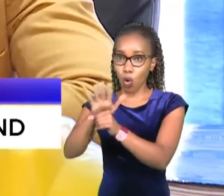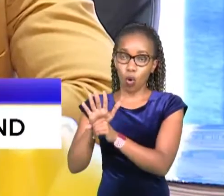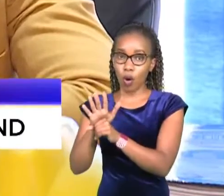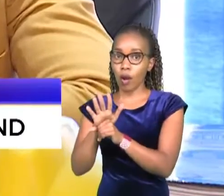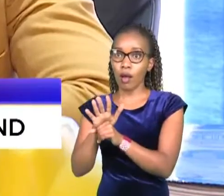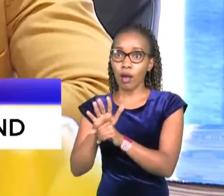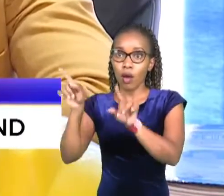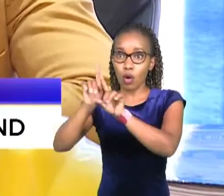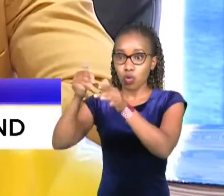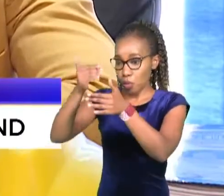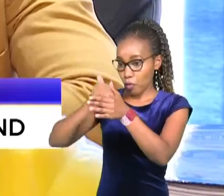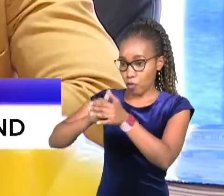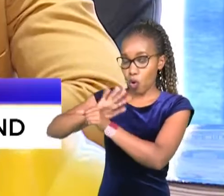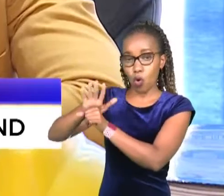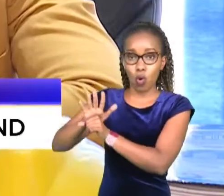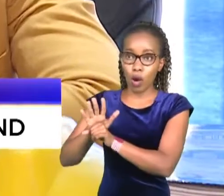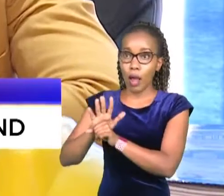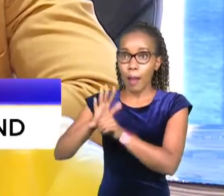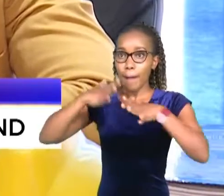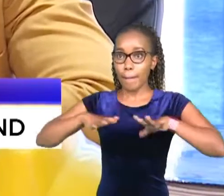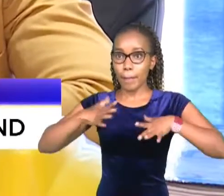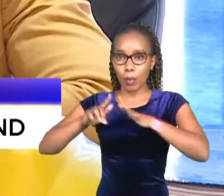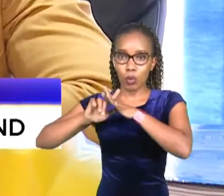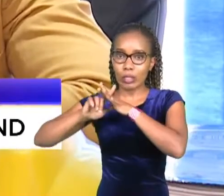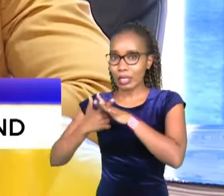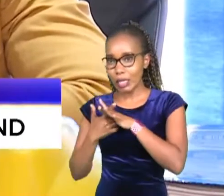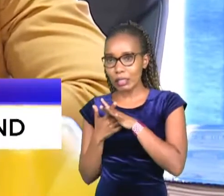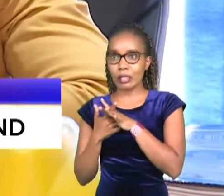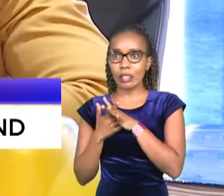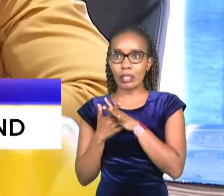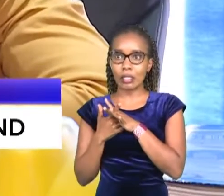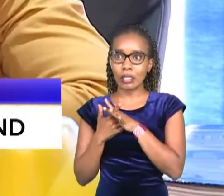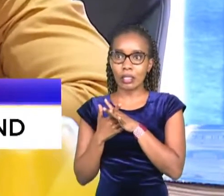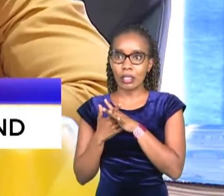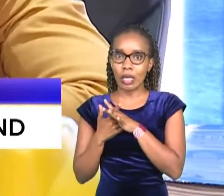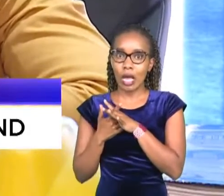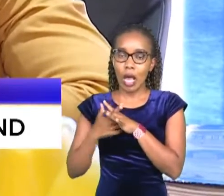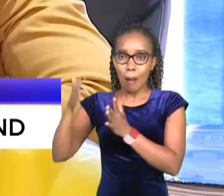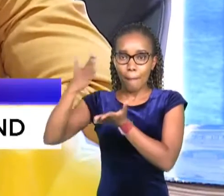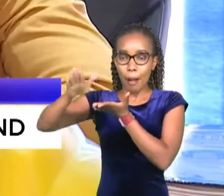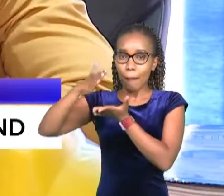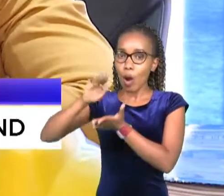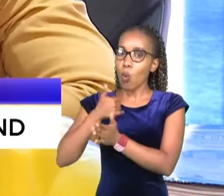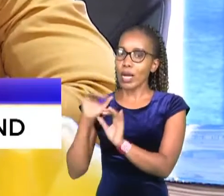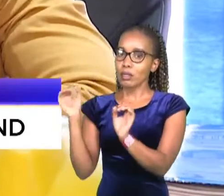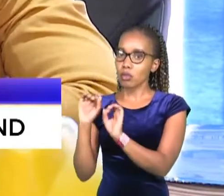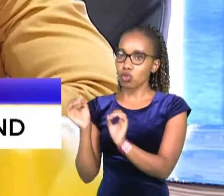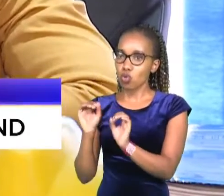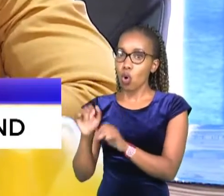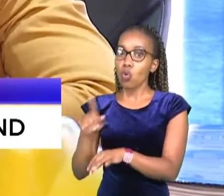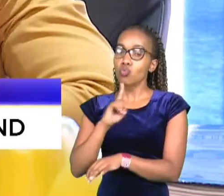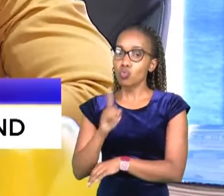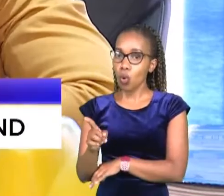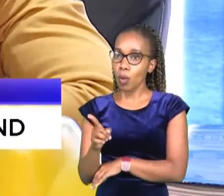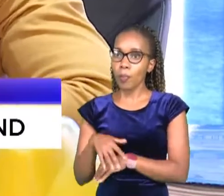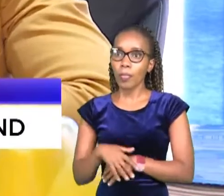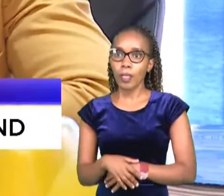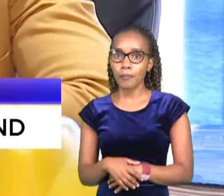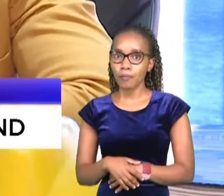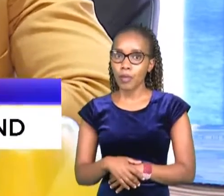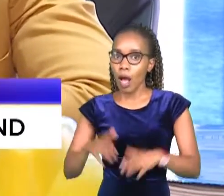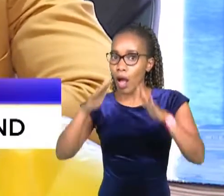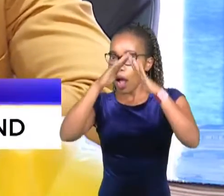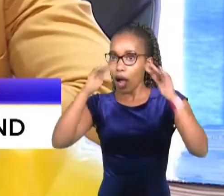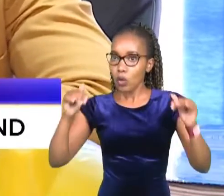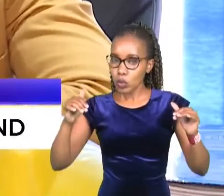even before corona came people had started now moving from the comfort of rentals so i would say the the the demand for housing